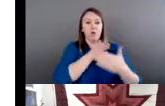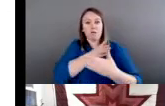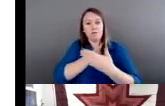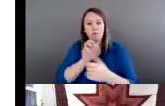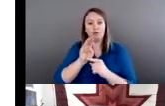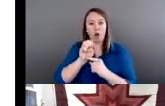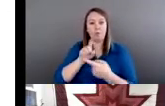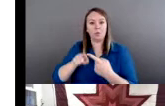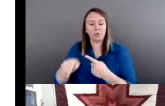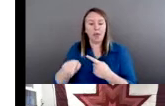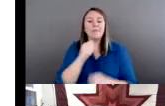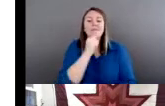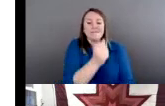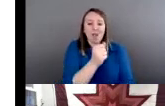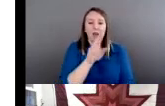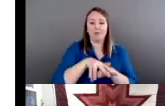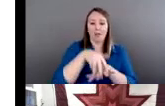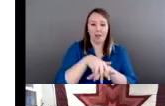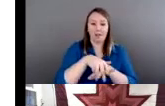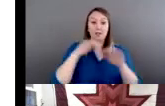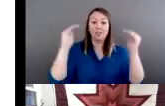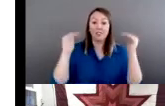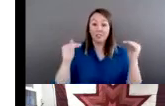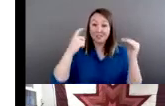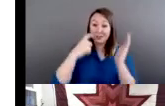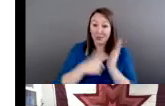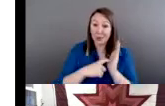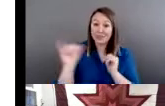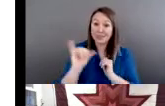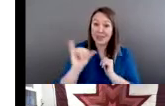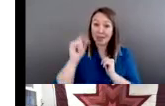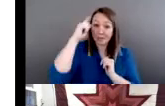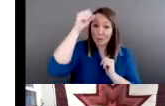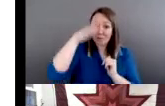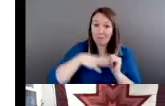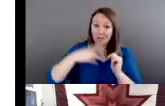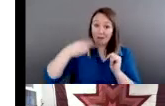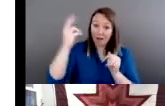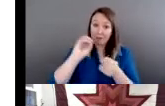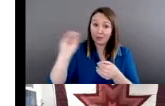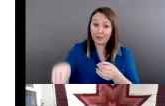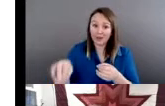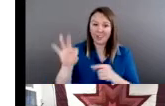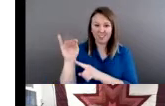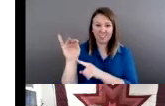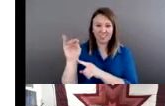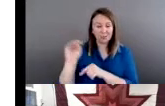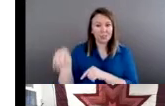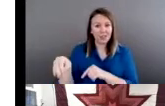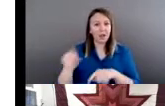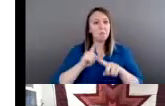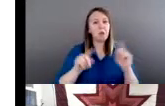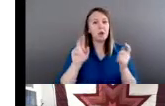And very high rate for men as well. Now, this is not to say that native people do not commit crimes like